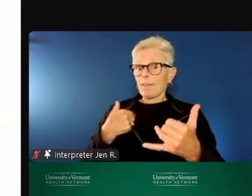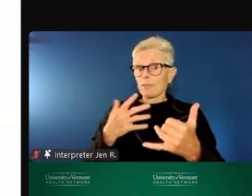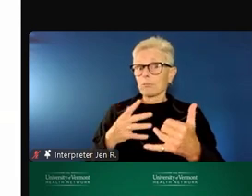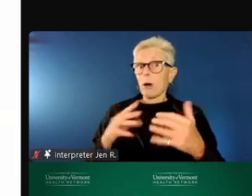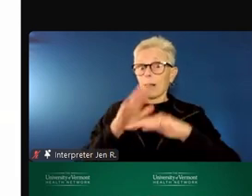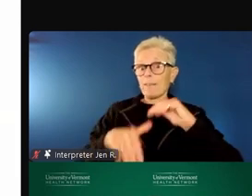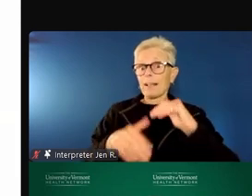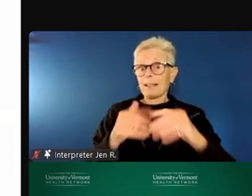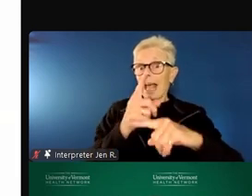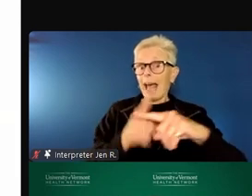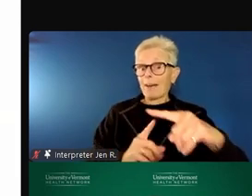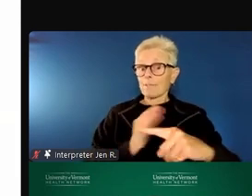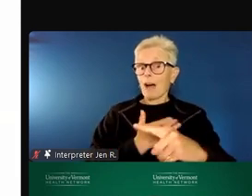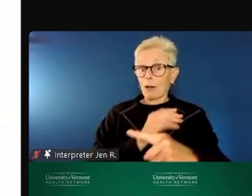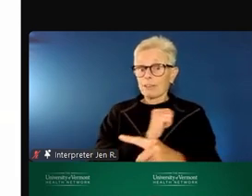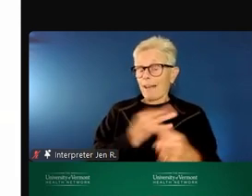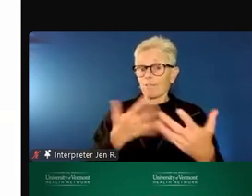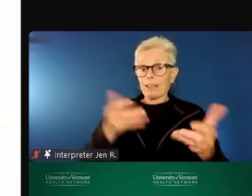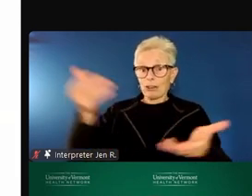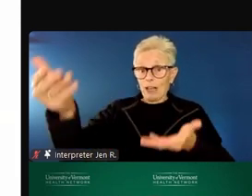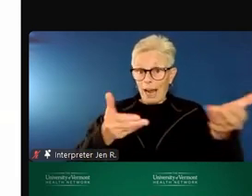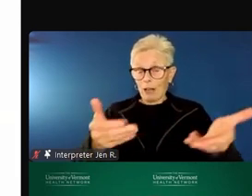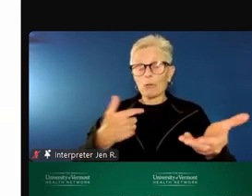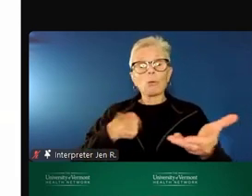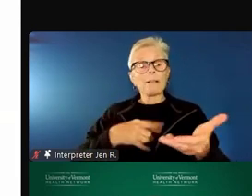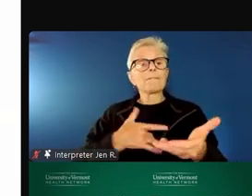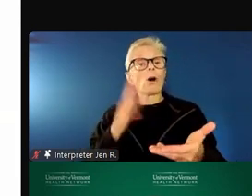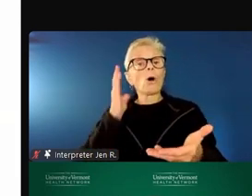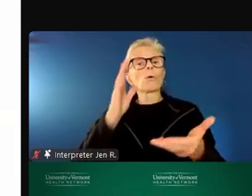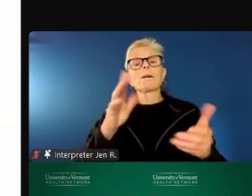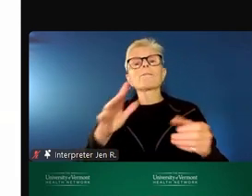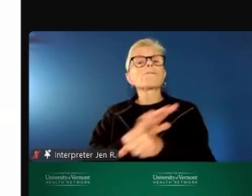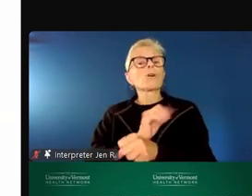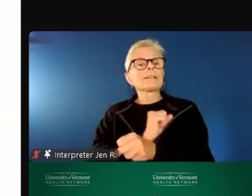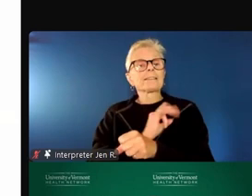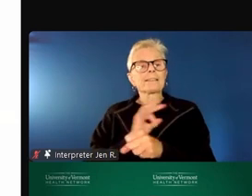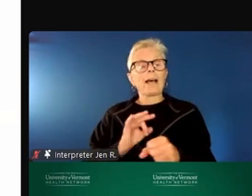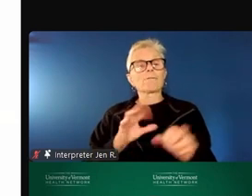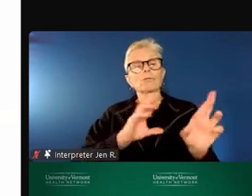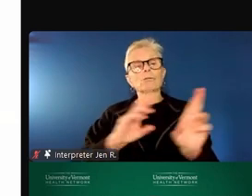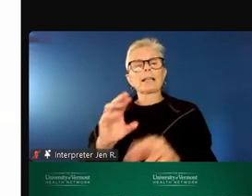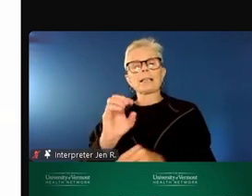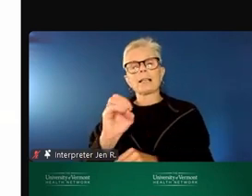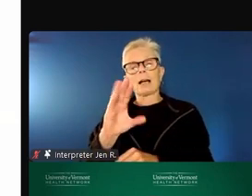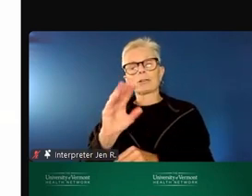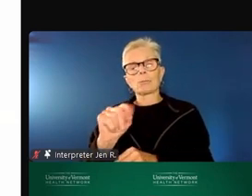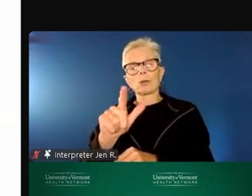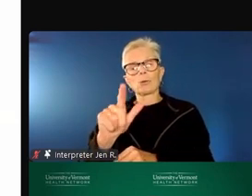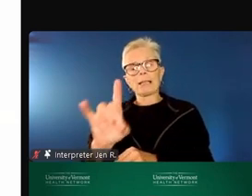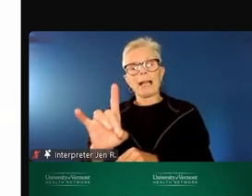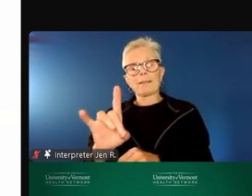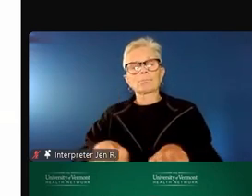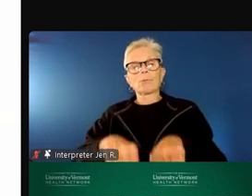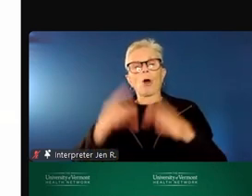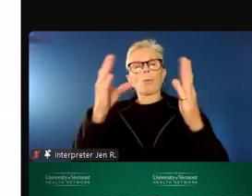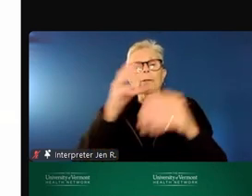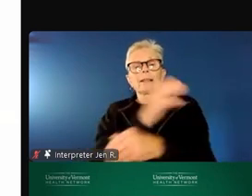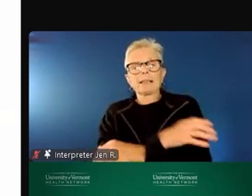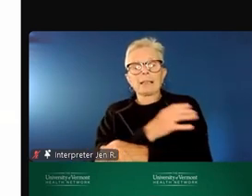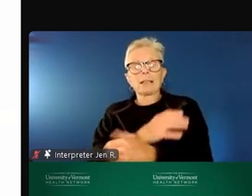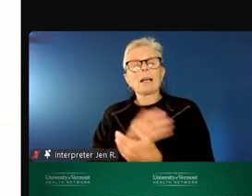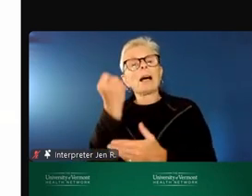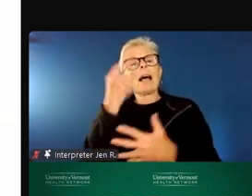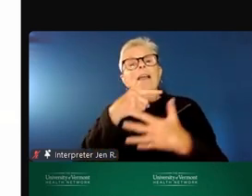we'll have solid staffing for October 28th when the program opens. I also want to mention that these are new positions